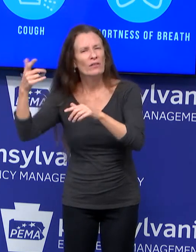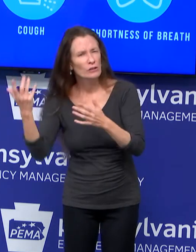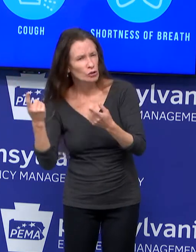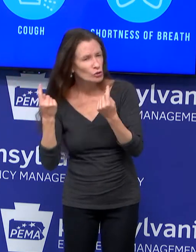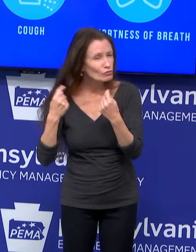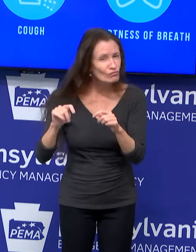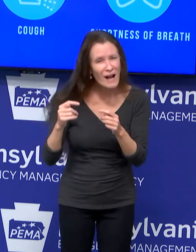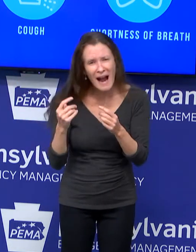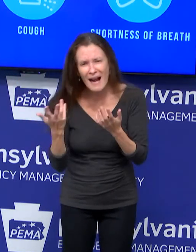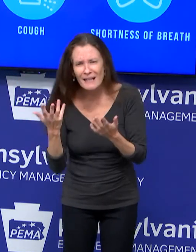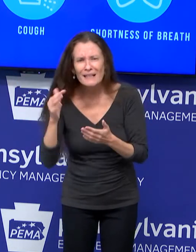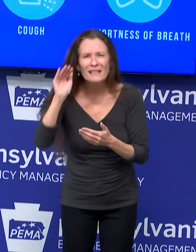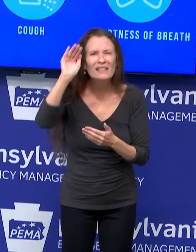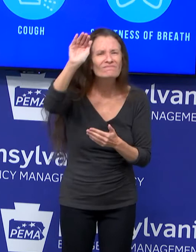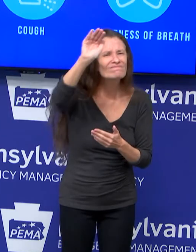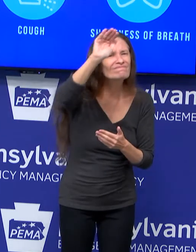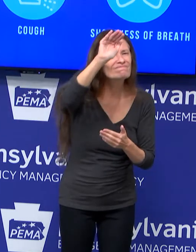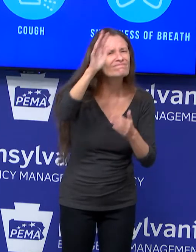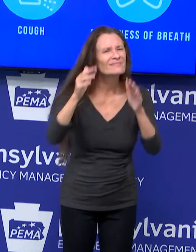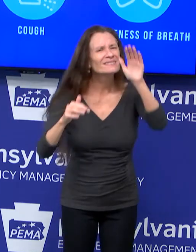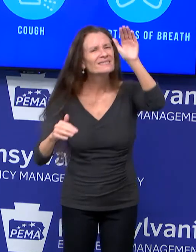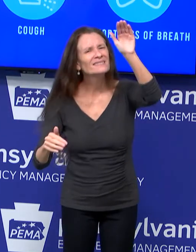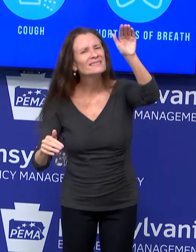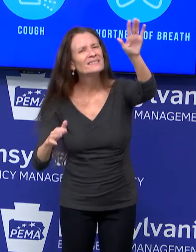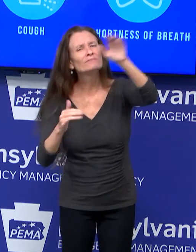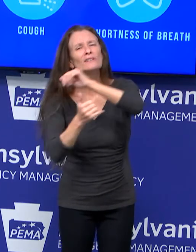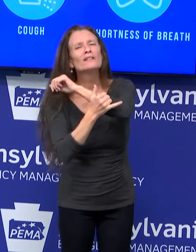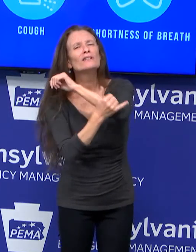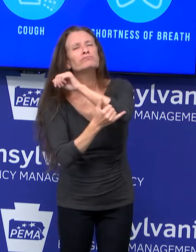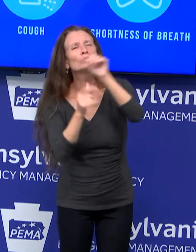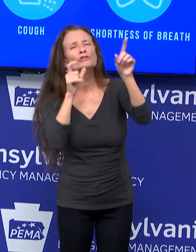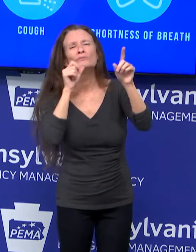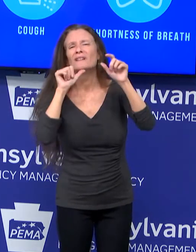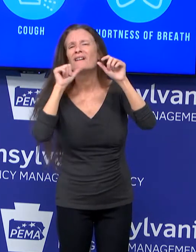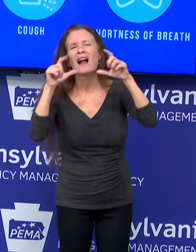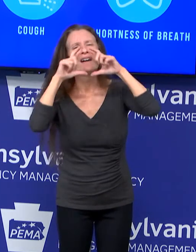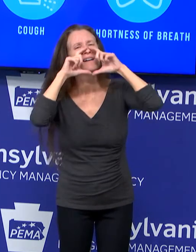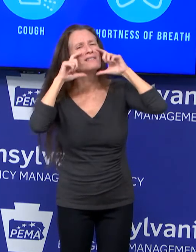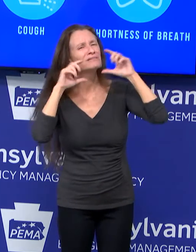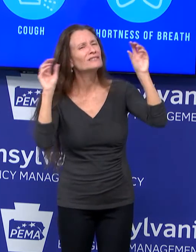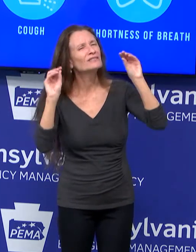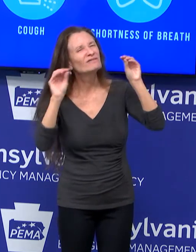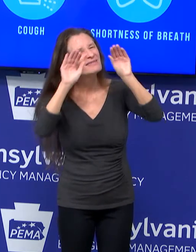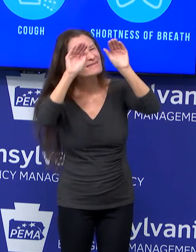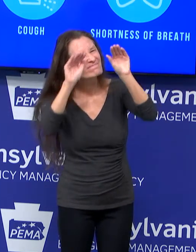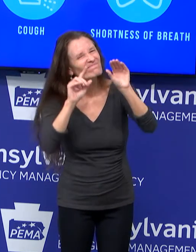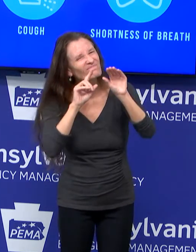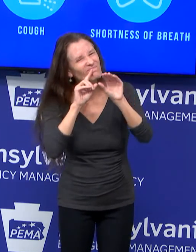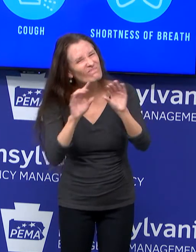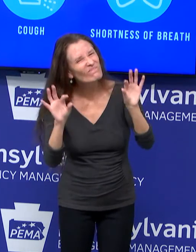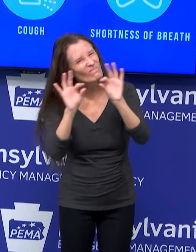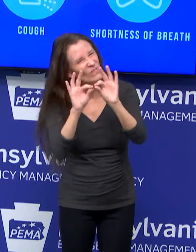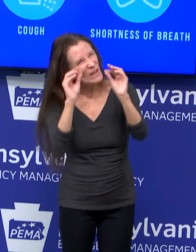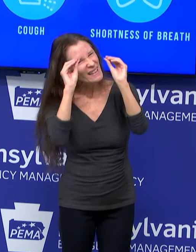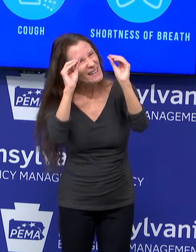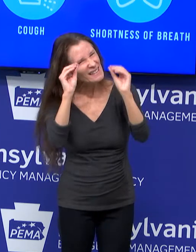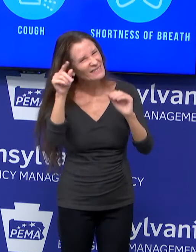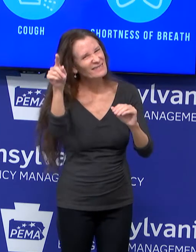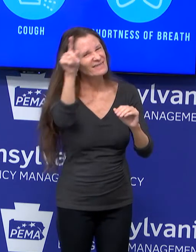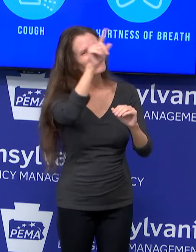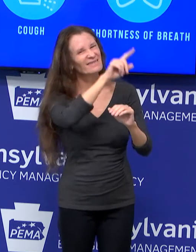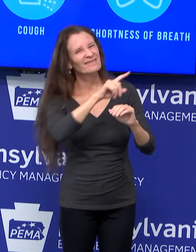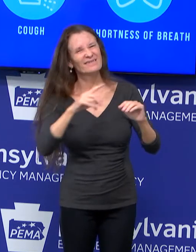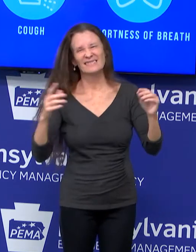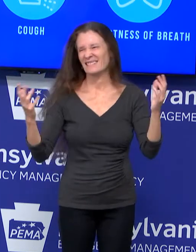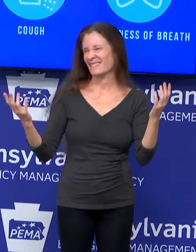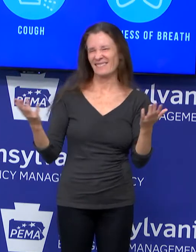out specifically to those counties and groups on some kind of educational effort because, you know, that kind of stuff is not rocket science. It's simple,